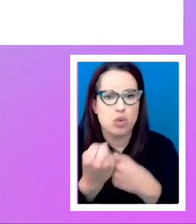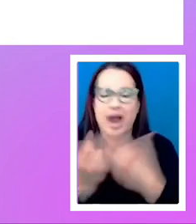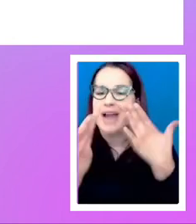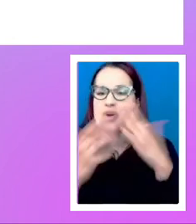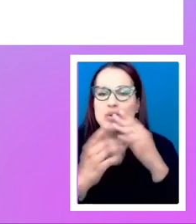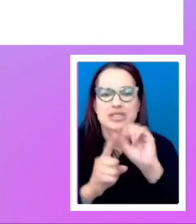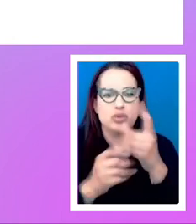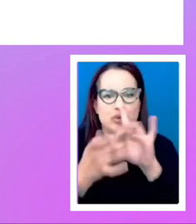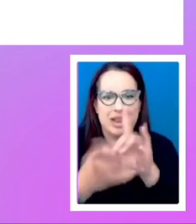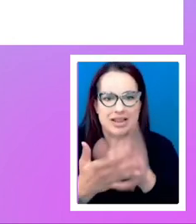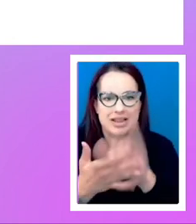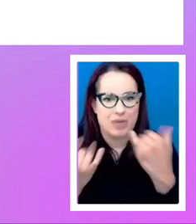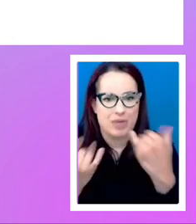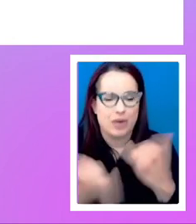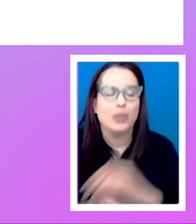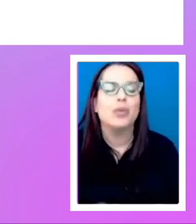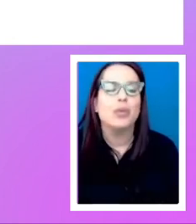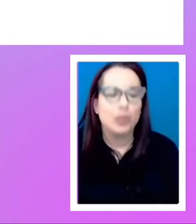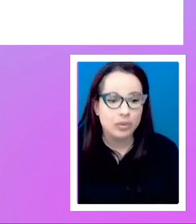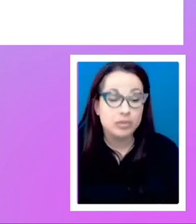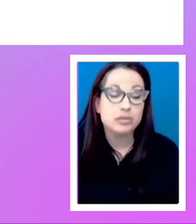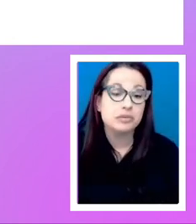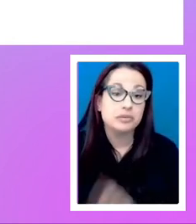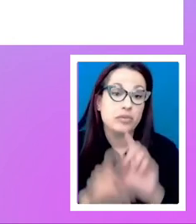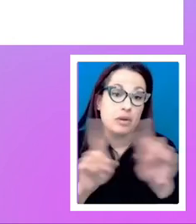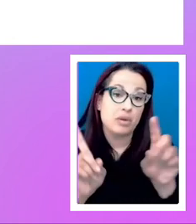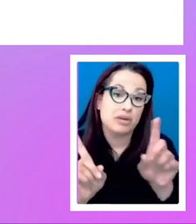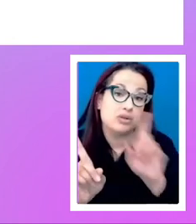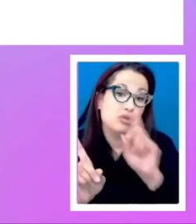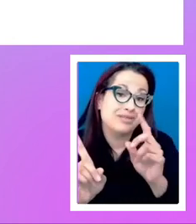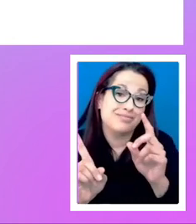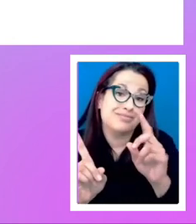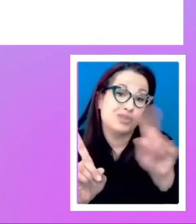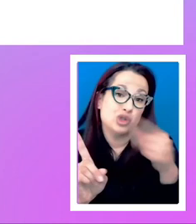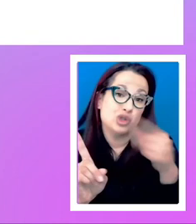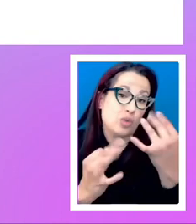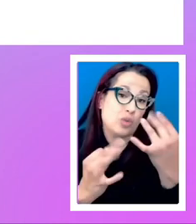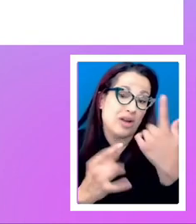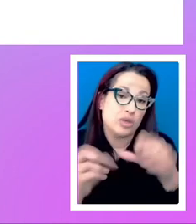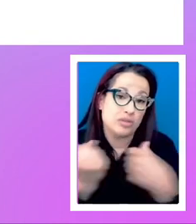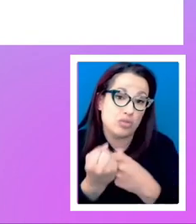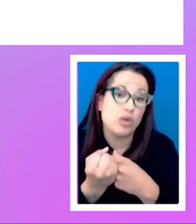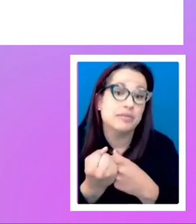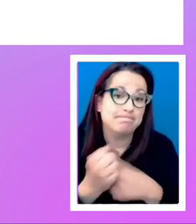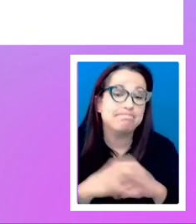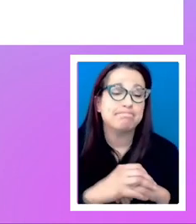the moment. But yeah, I mean, it's really just waiting for support as is with browsers.